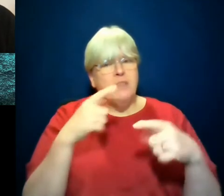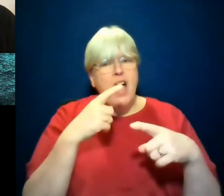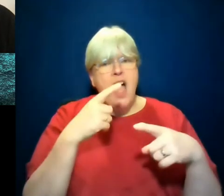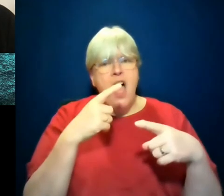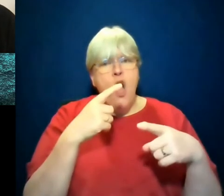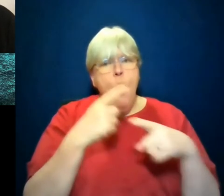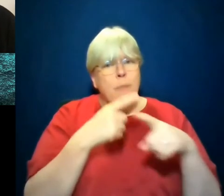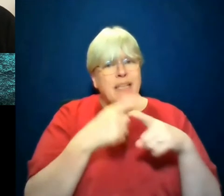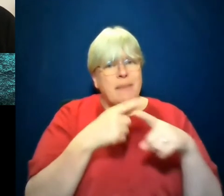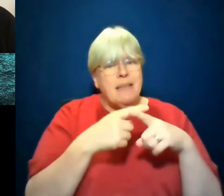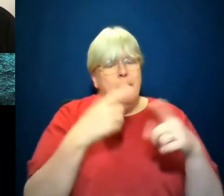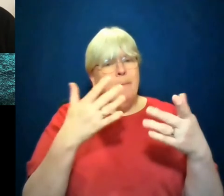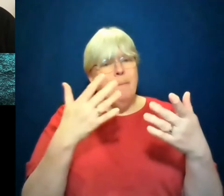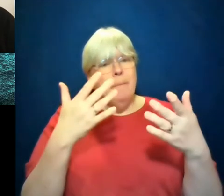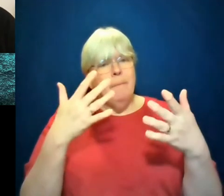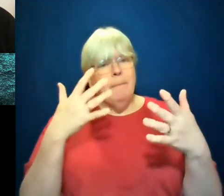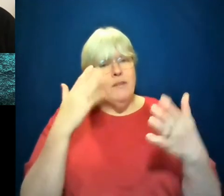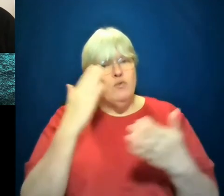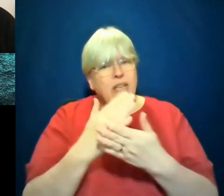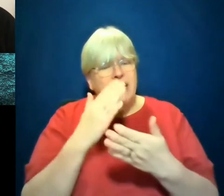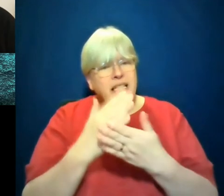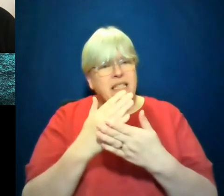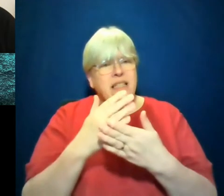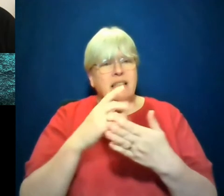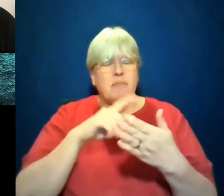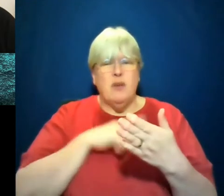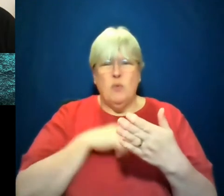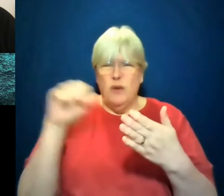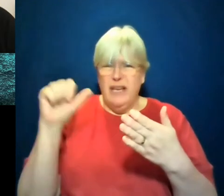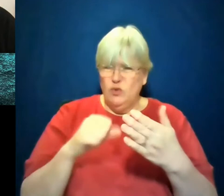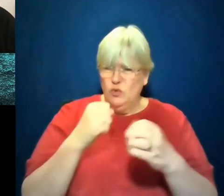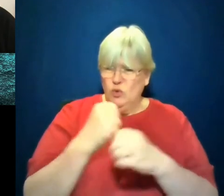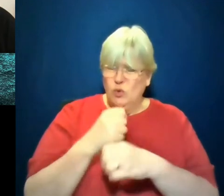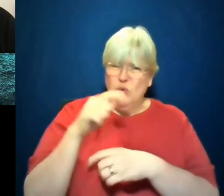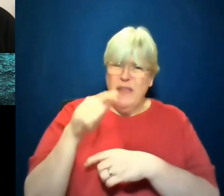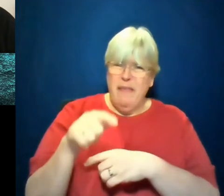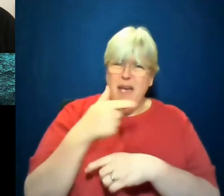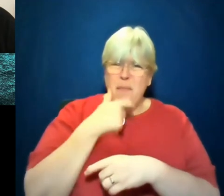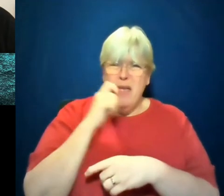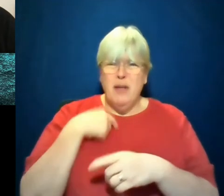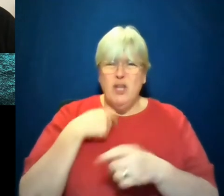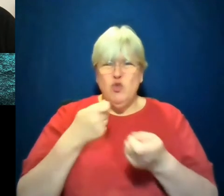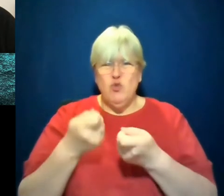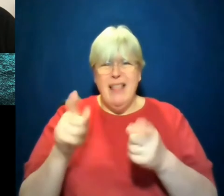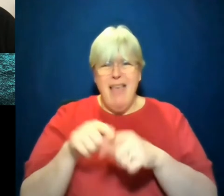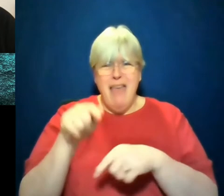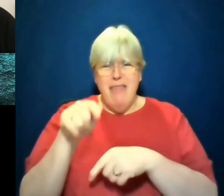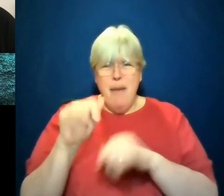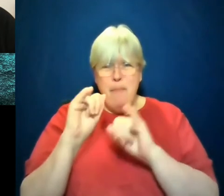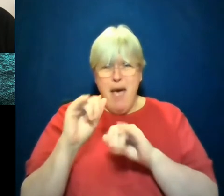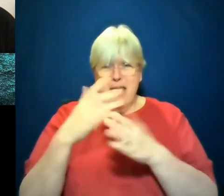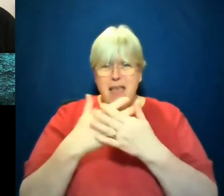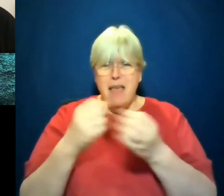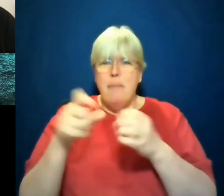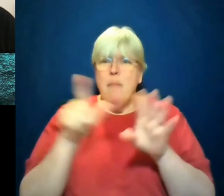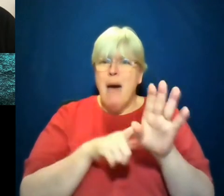realism, this feeling of why should we have to be doing this for people to be treated fairly, how that has